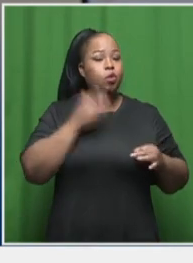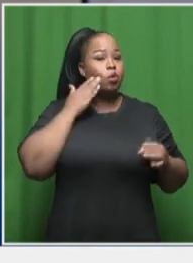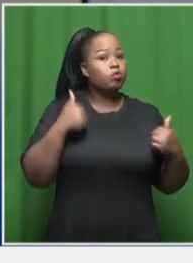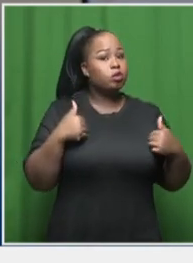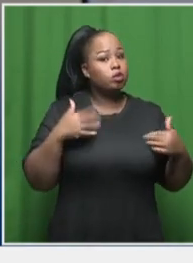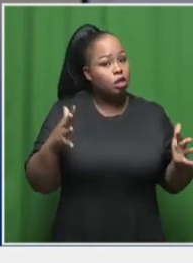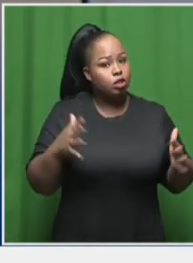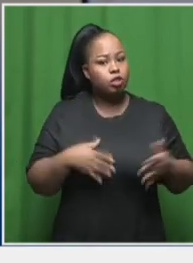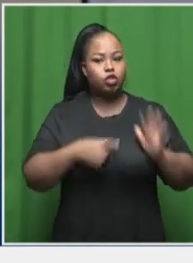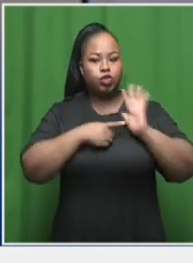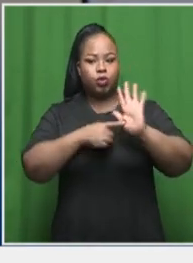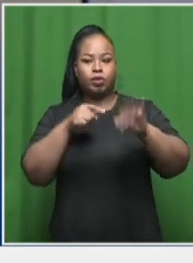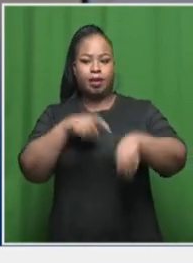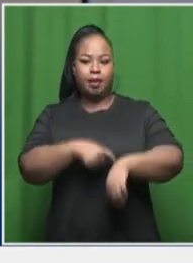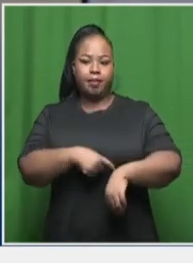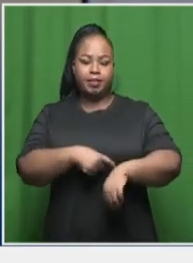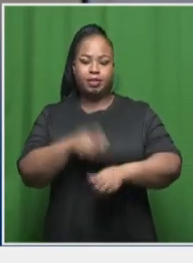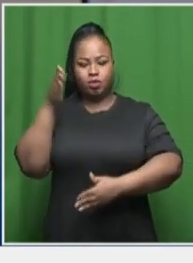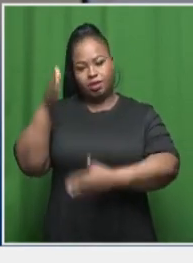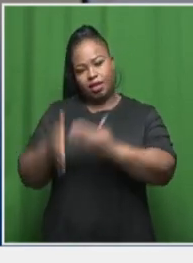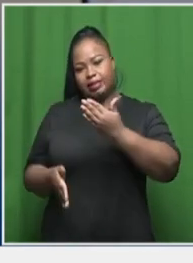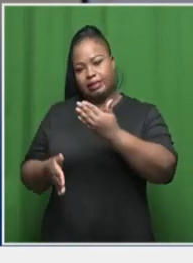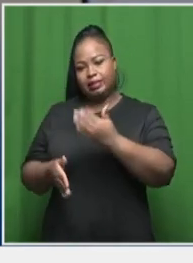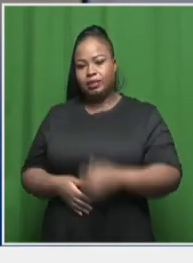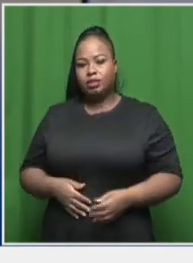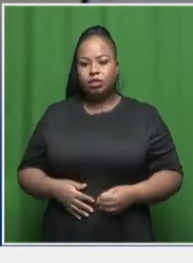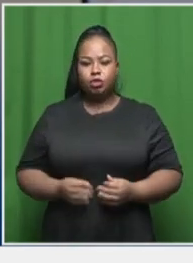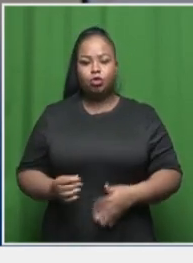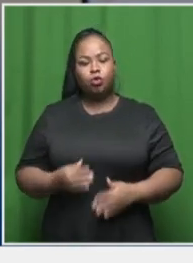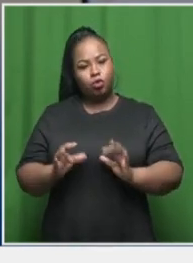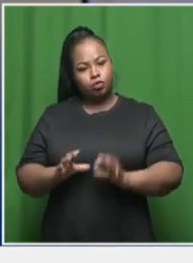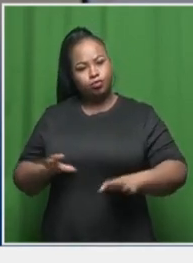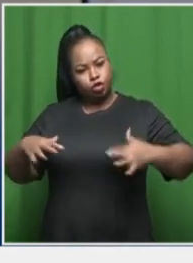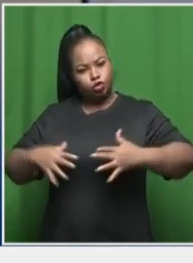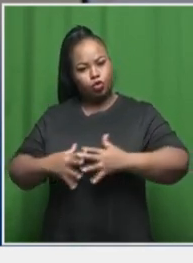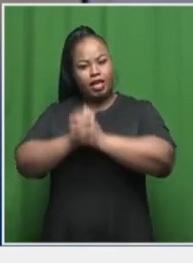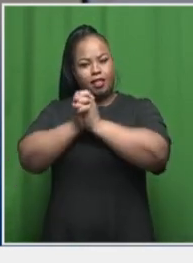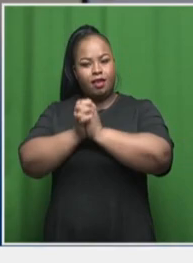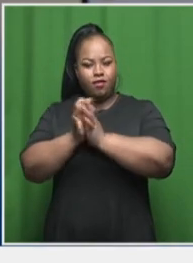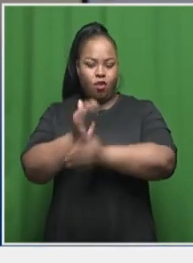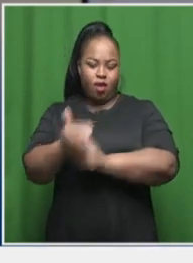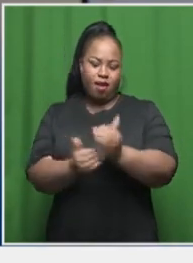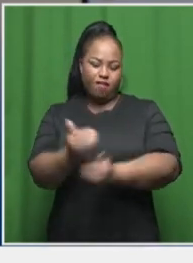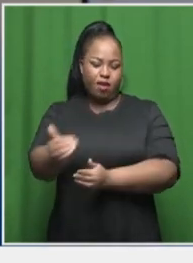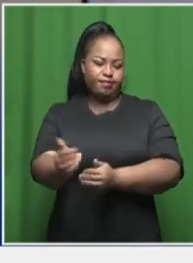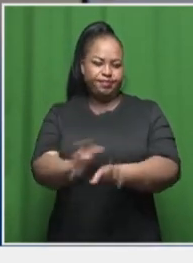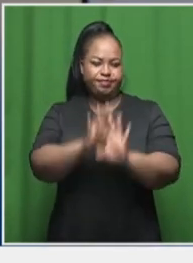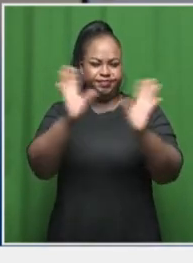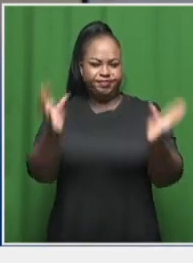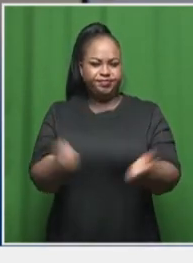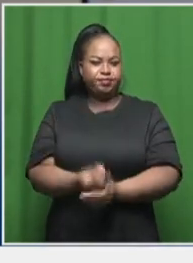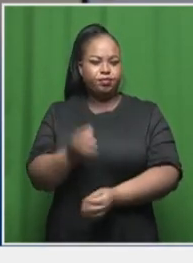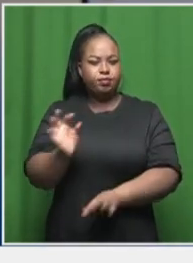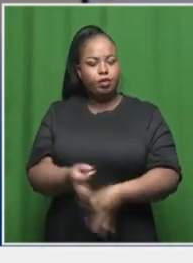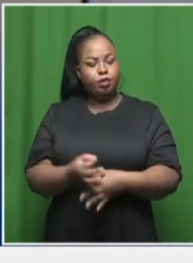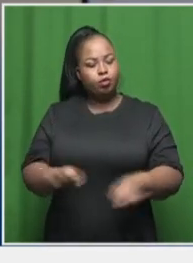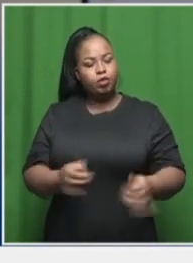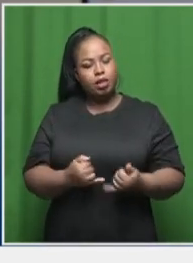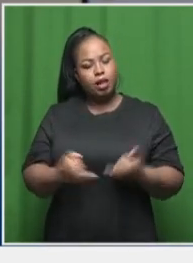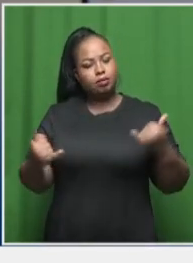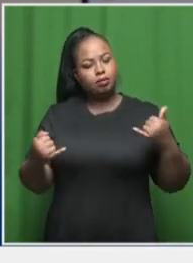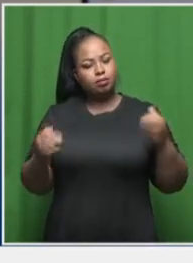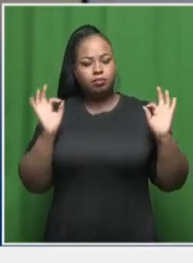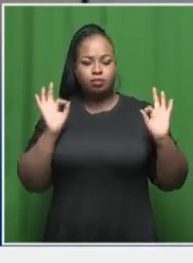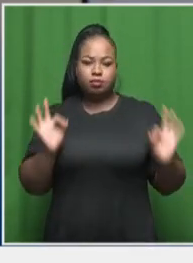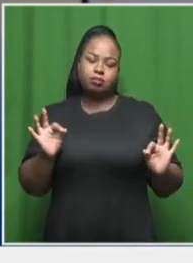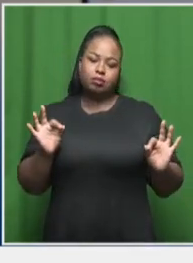start it's showtime up until the end together forever or the whole, that, that whole music line just gives